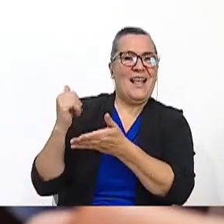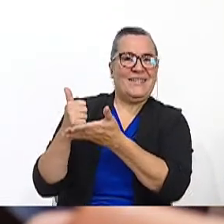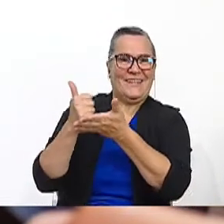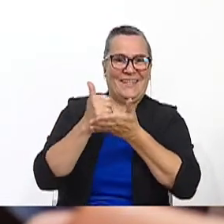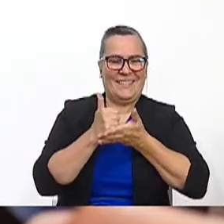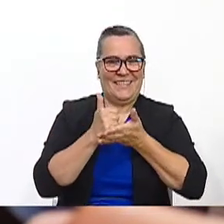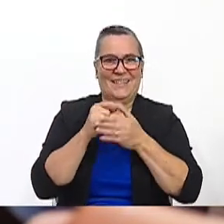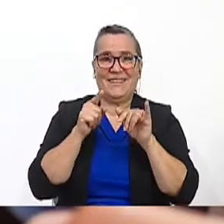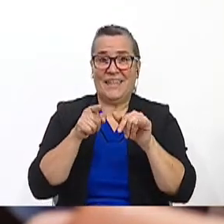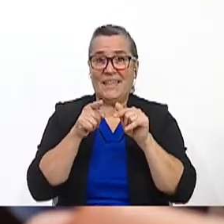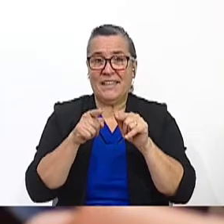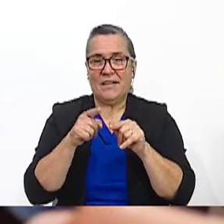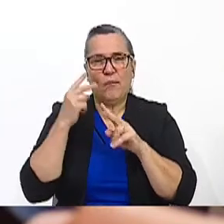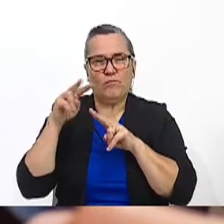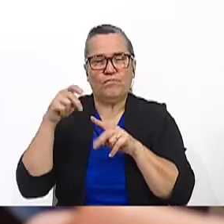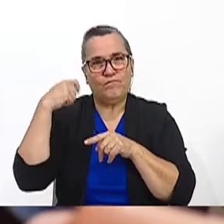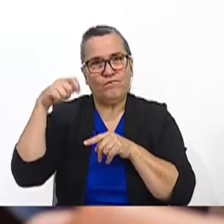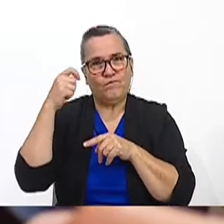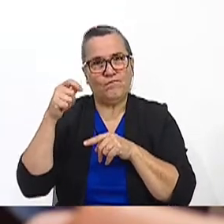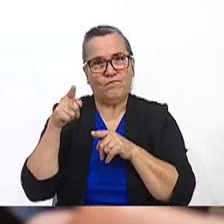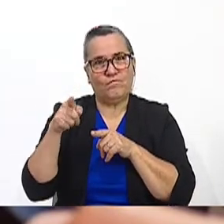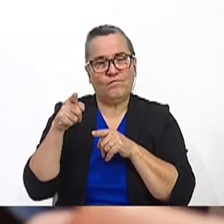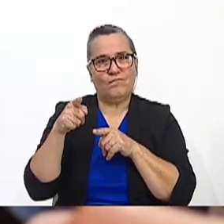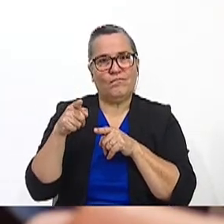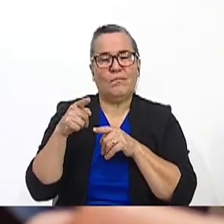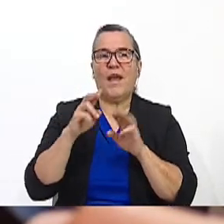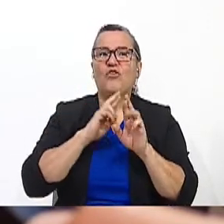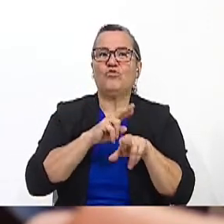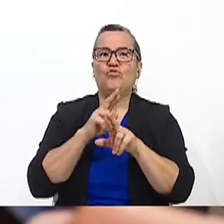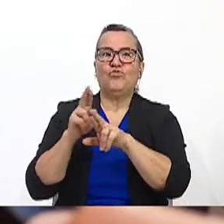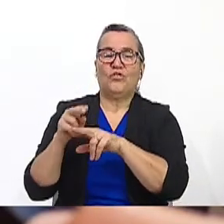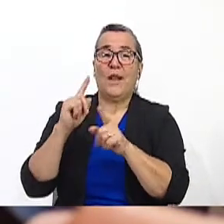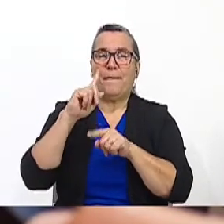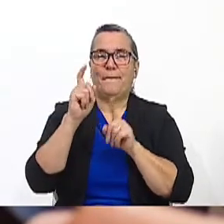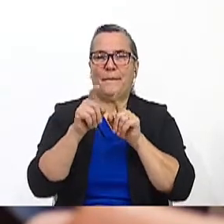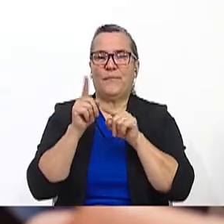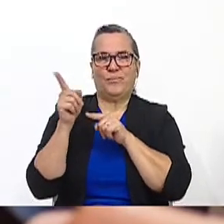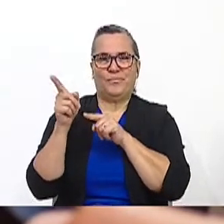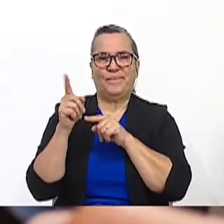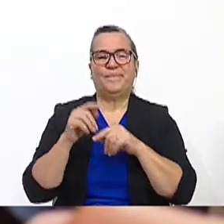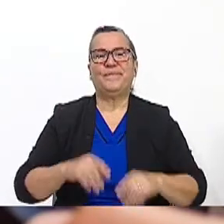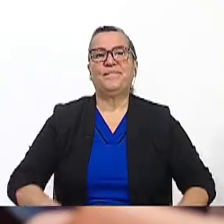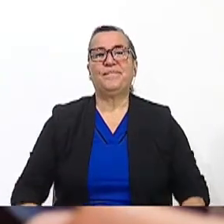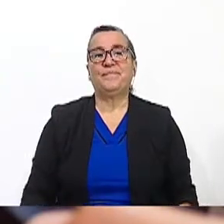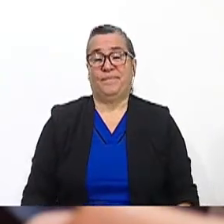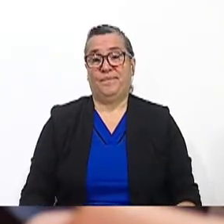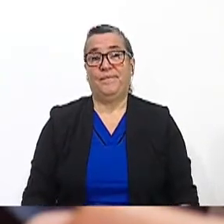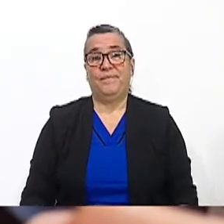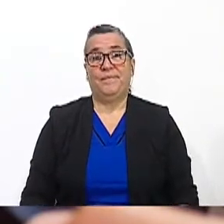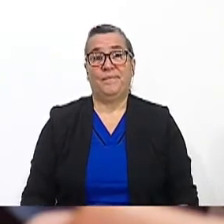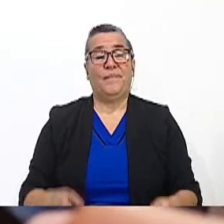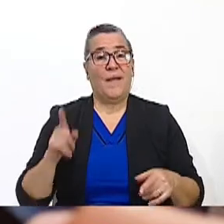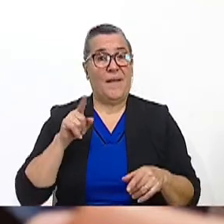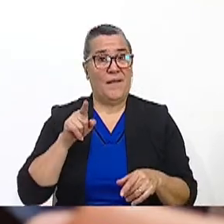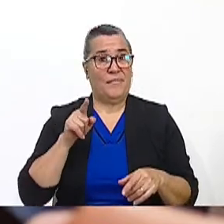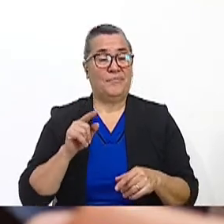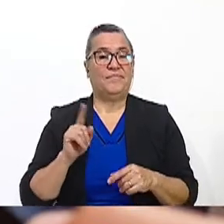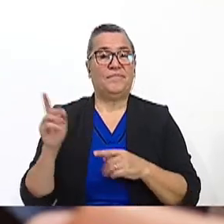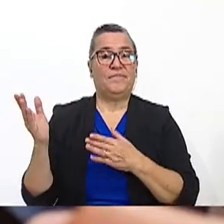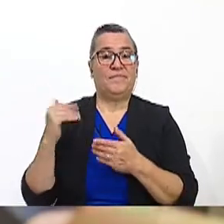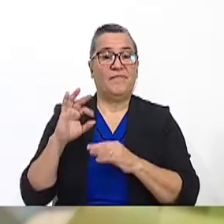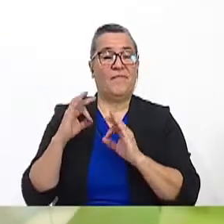So, let's watch the video broadcast to answer the following questions. Let's look at the questions. And ask your family for help.